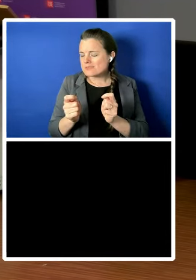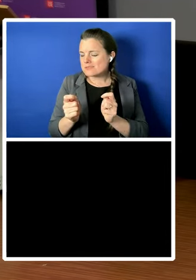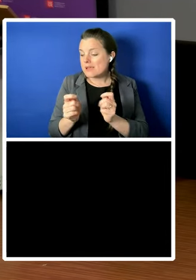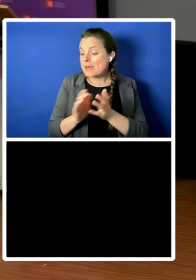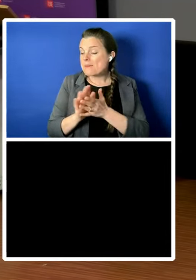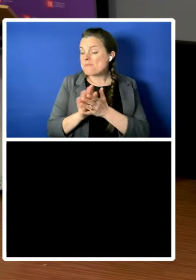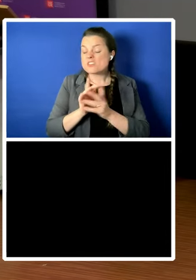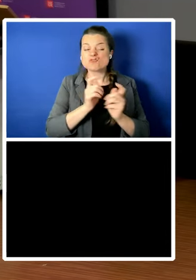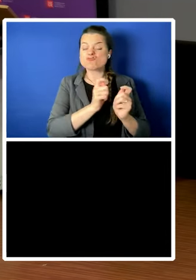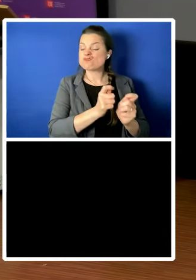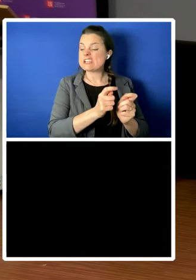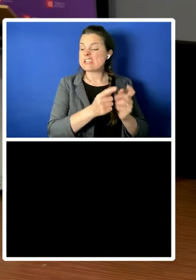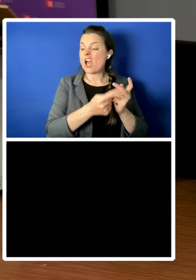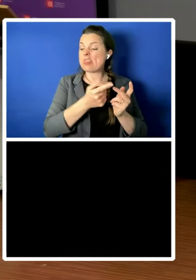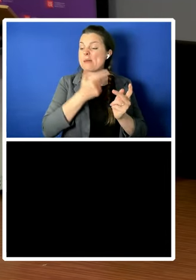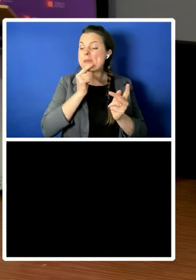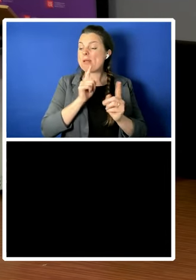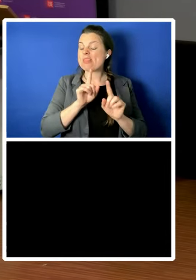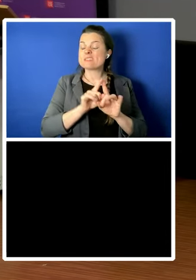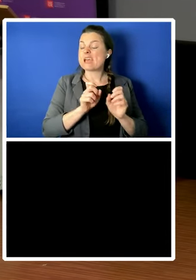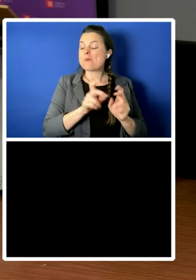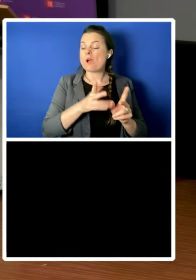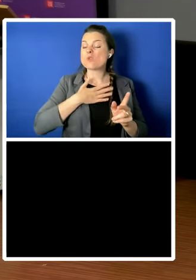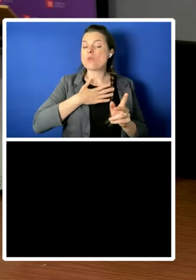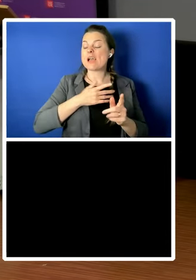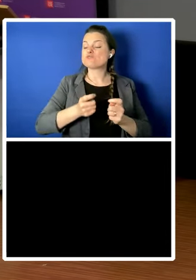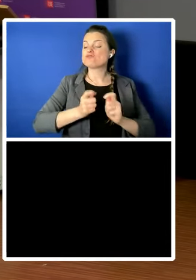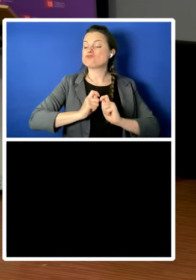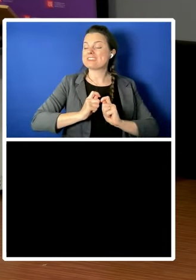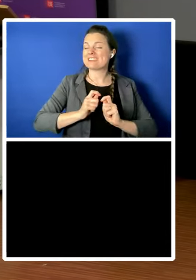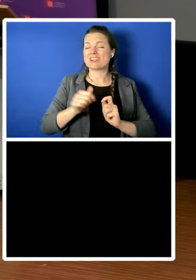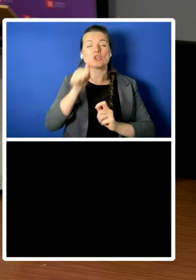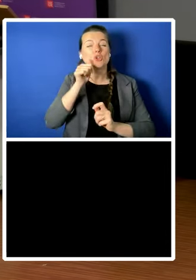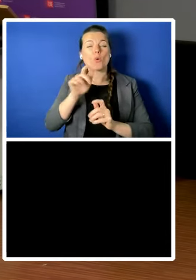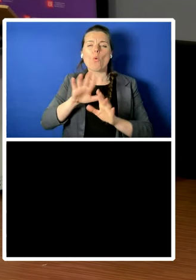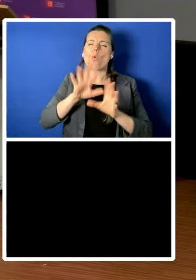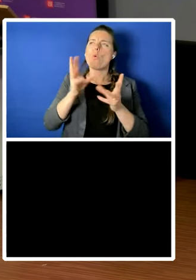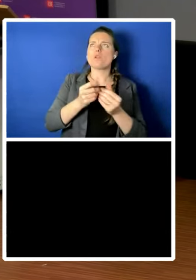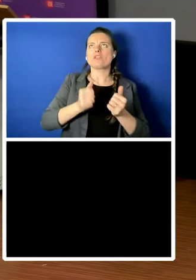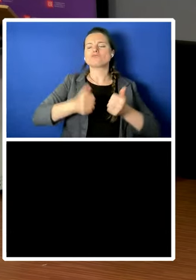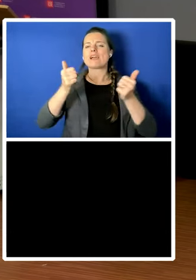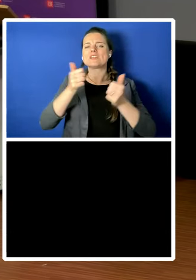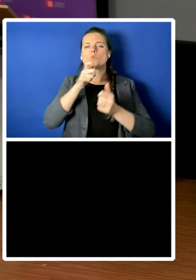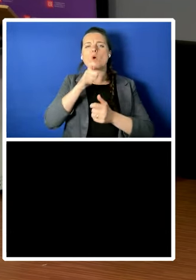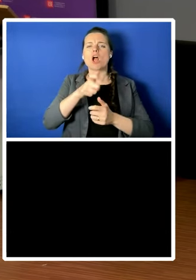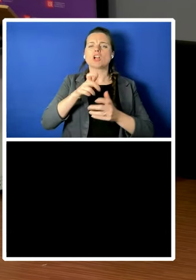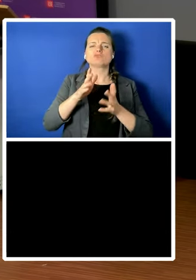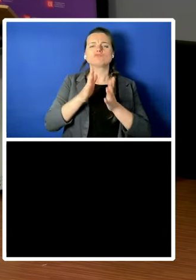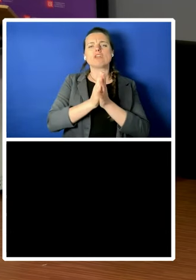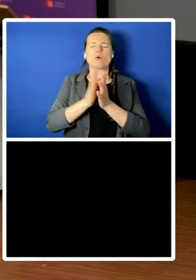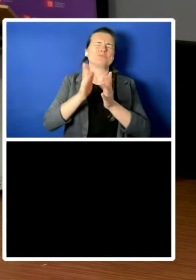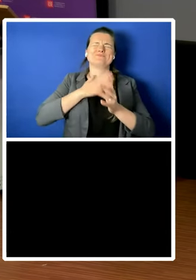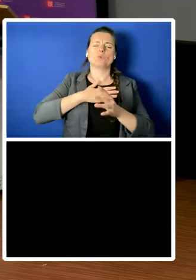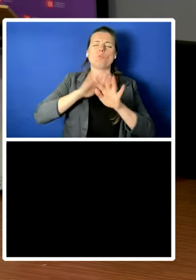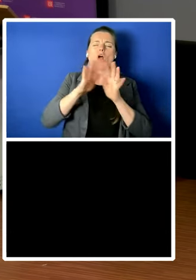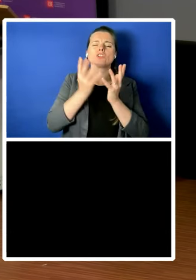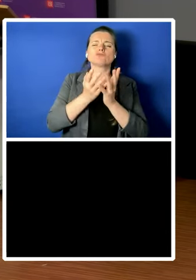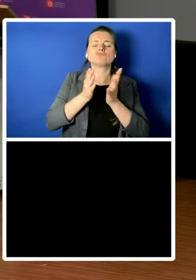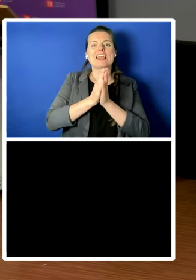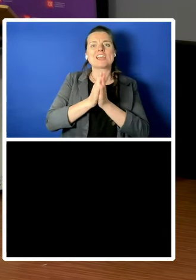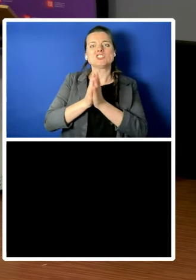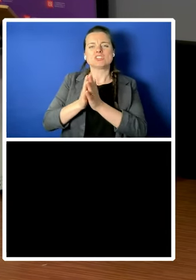be treated these phrases that you find in all the great world religions and outside religion to walk in someone else's shoes etc etc